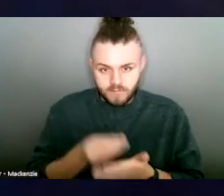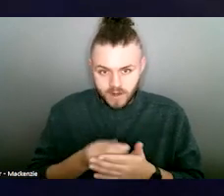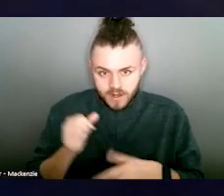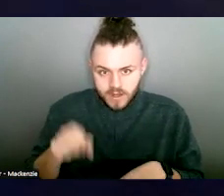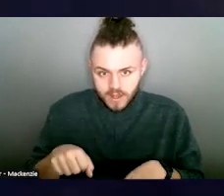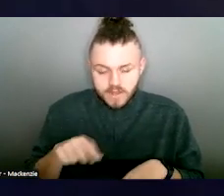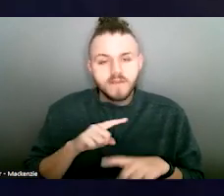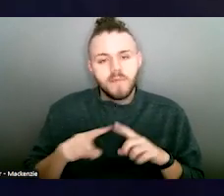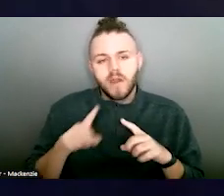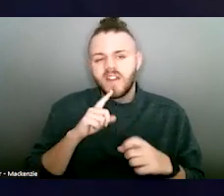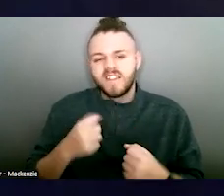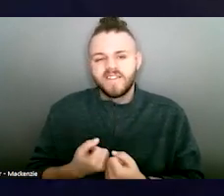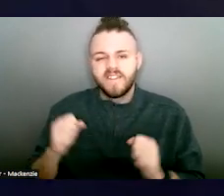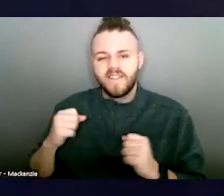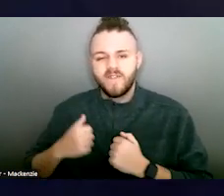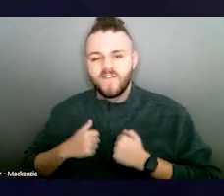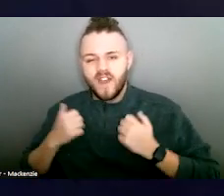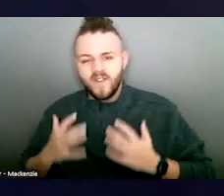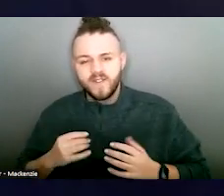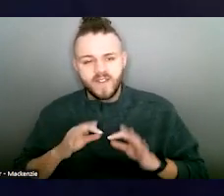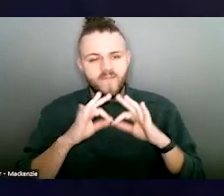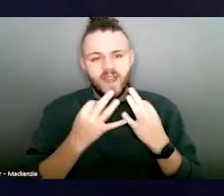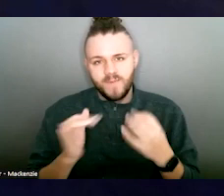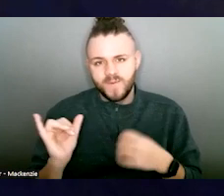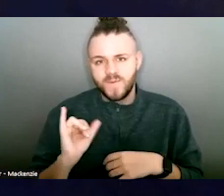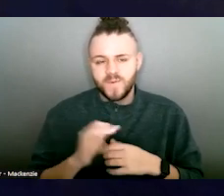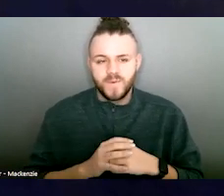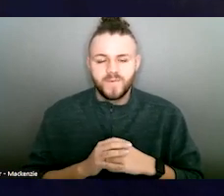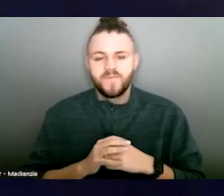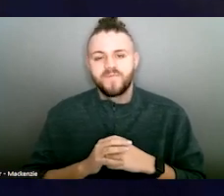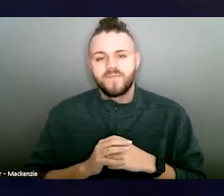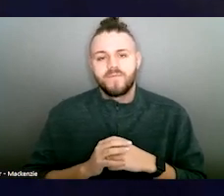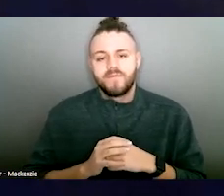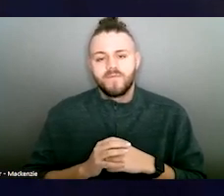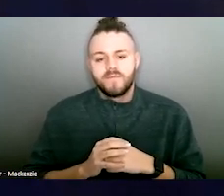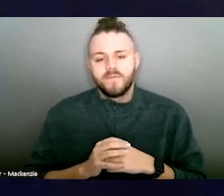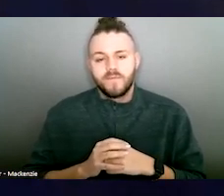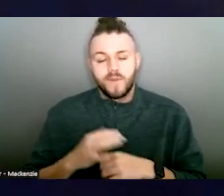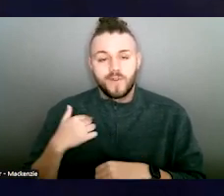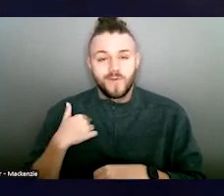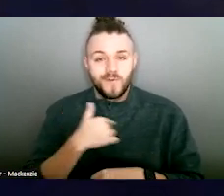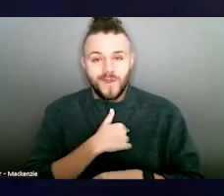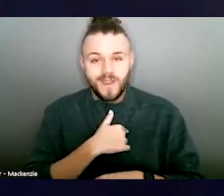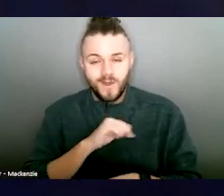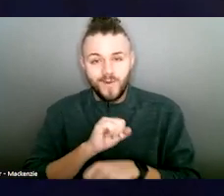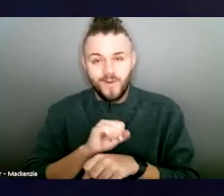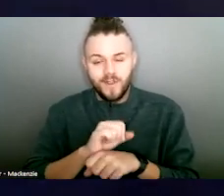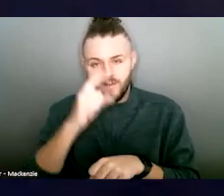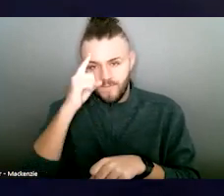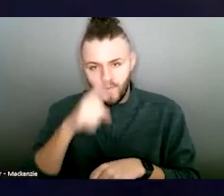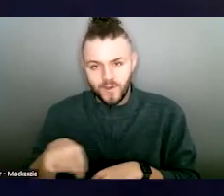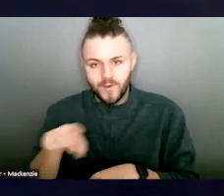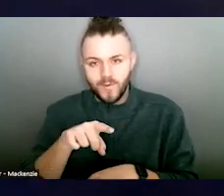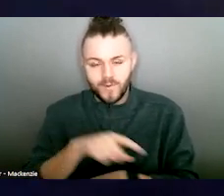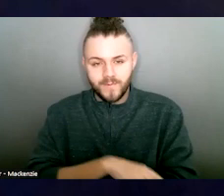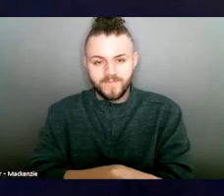the lives of survivors and their families. We work for you. The best way to bring the issue